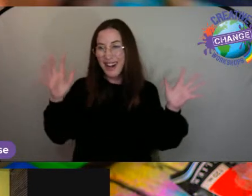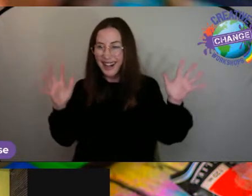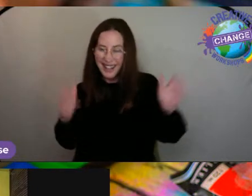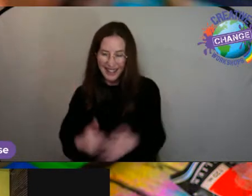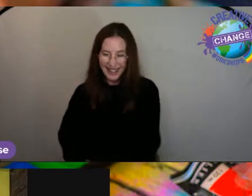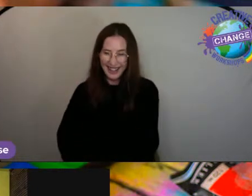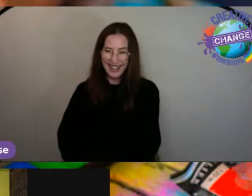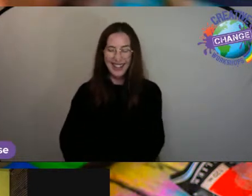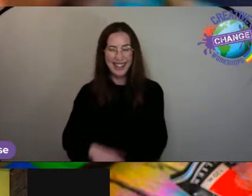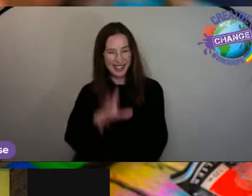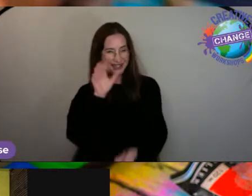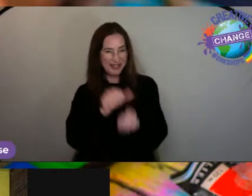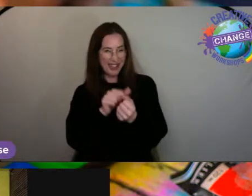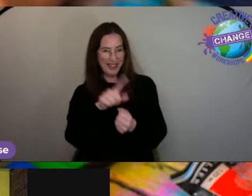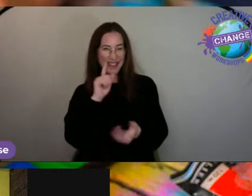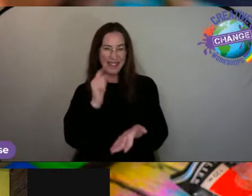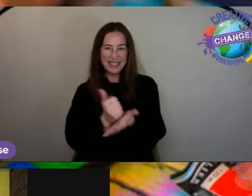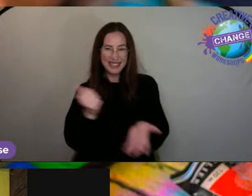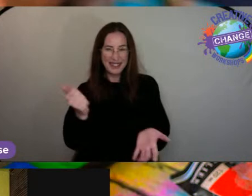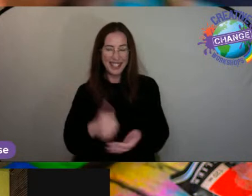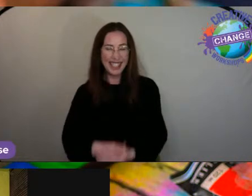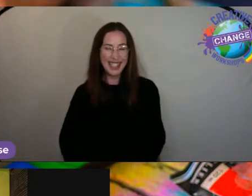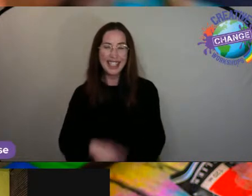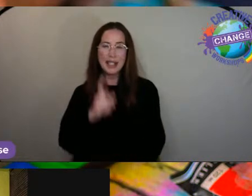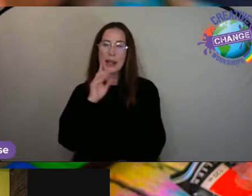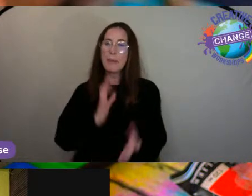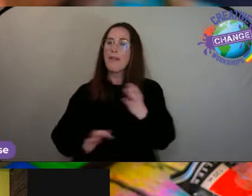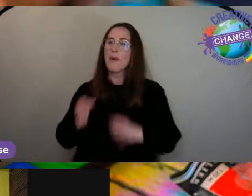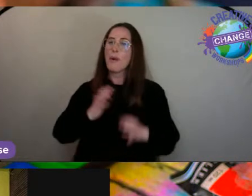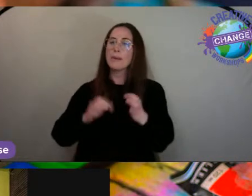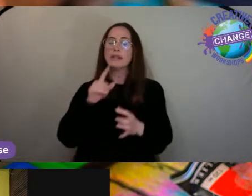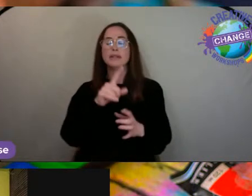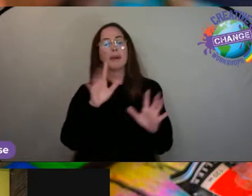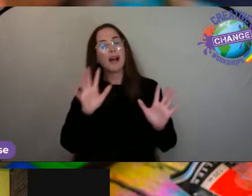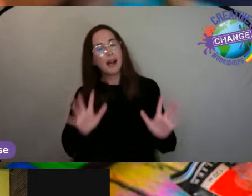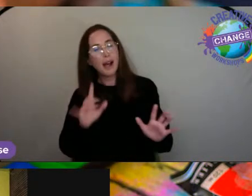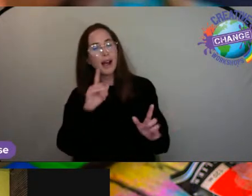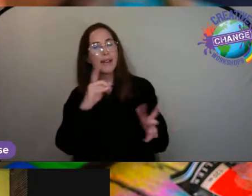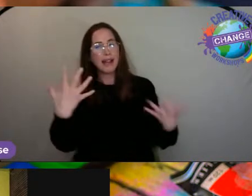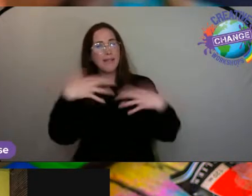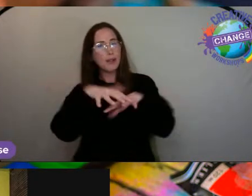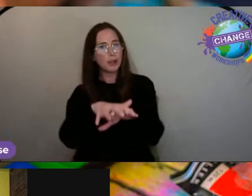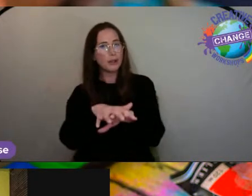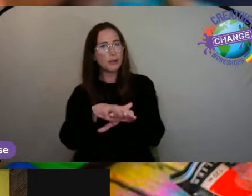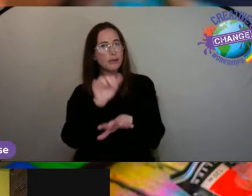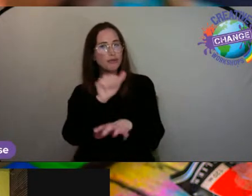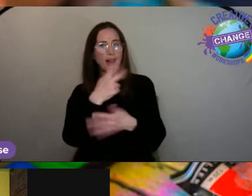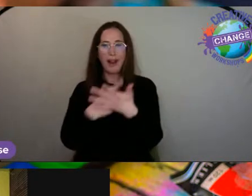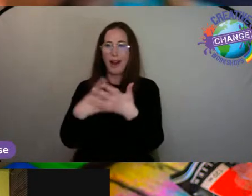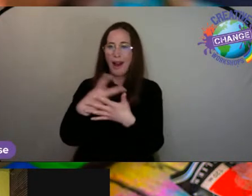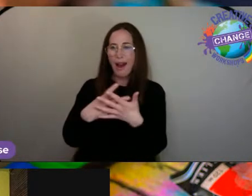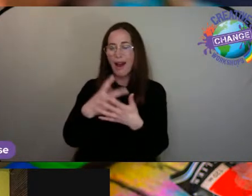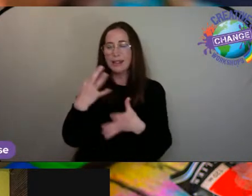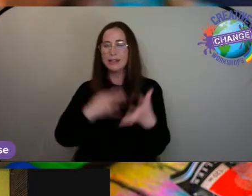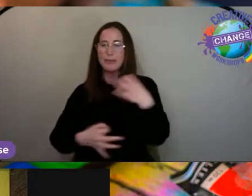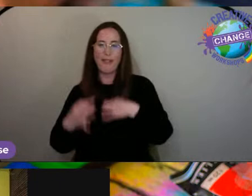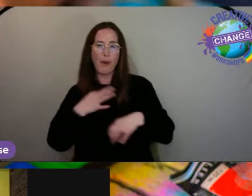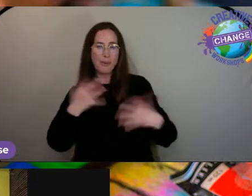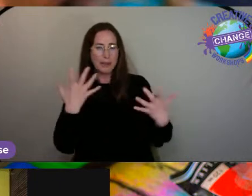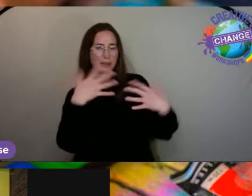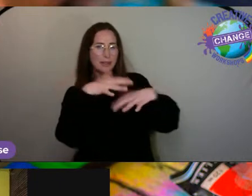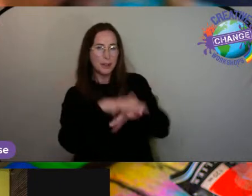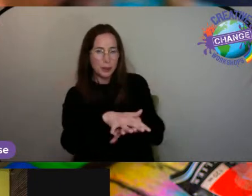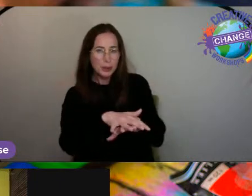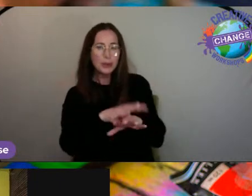know, that was great. So, you know, with the performance. But I think they kind of fuse anyway. Yeah. Art and performance and